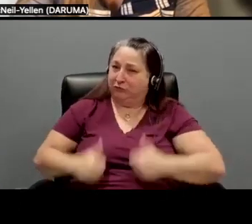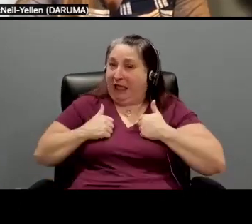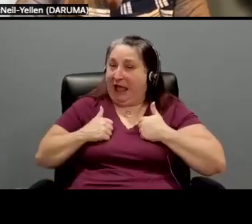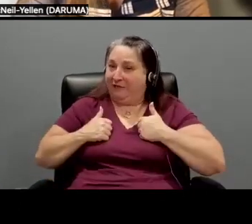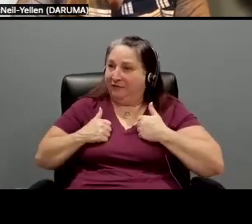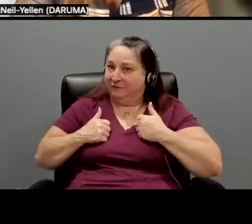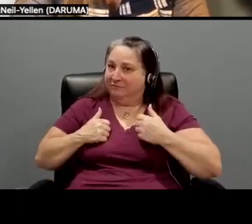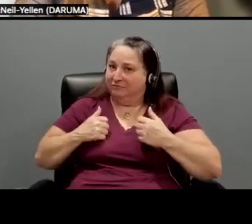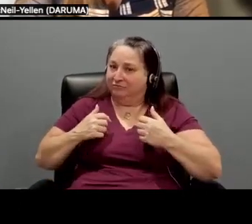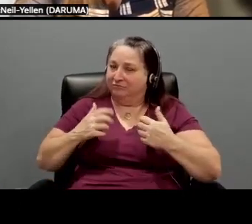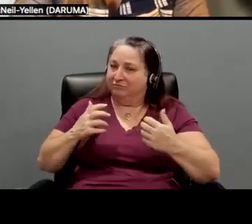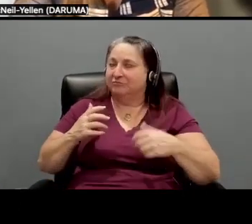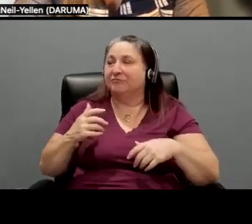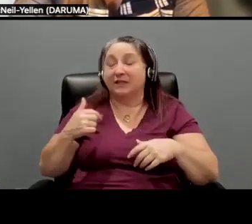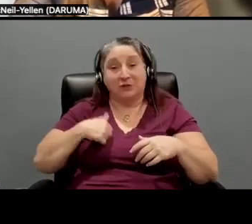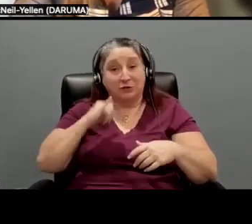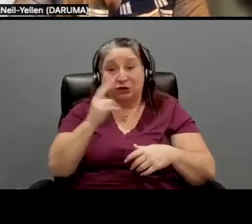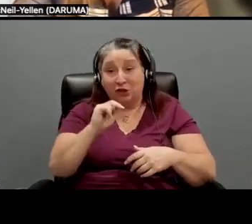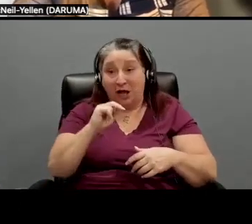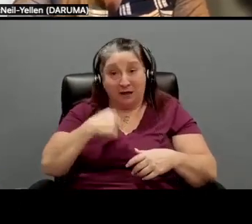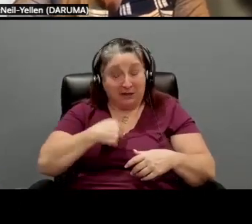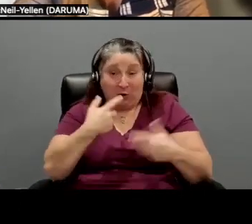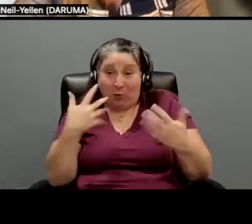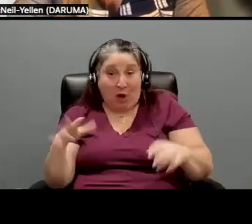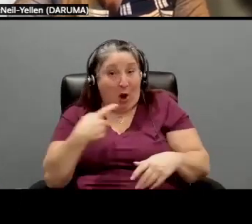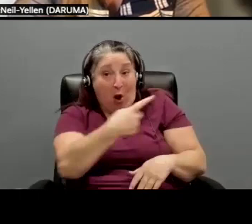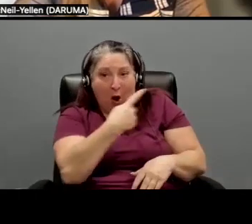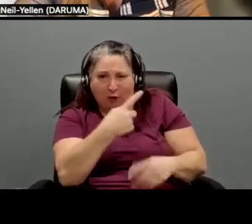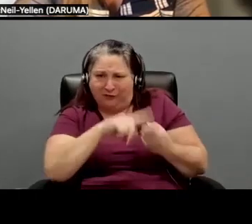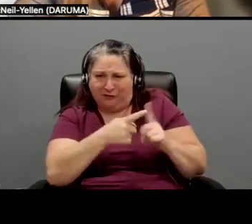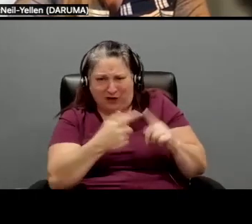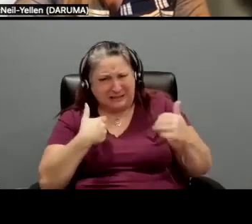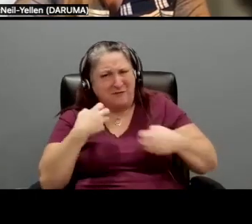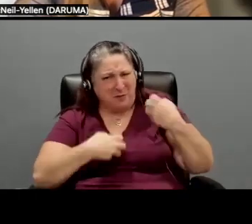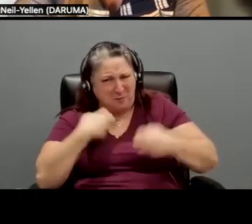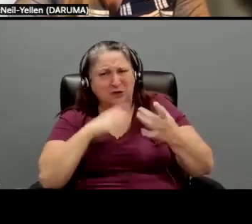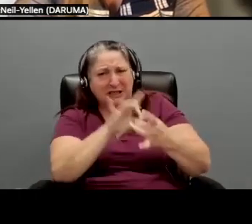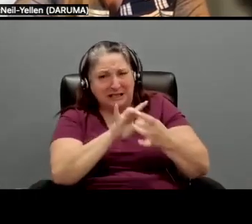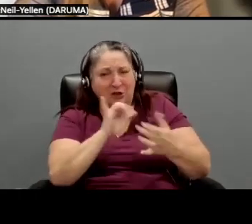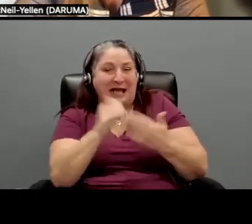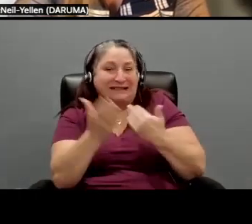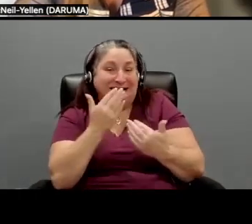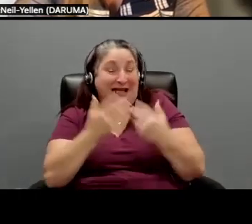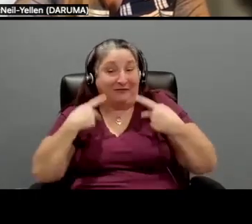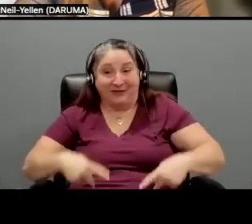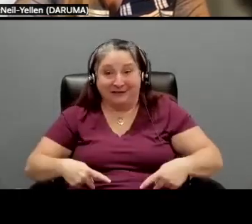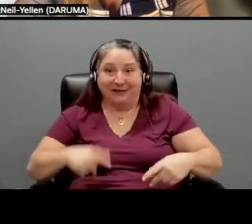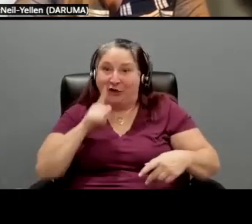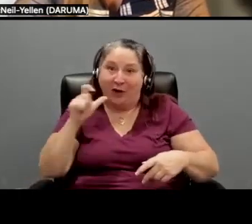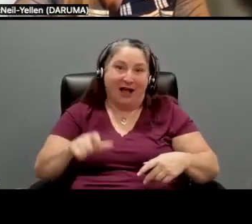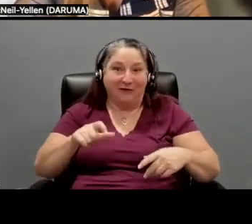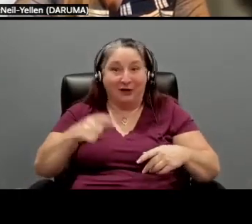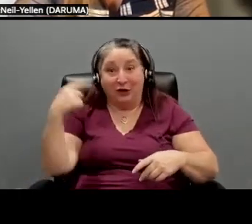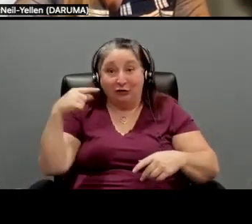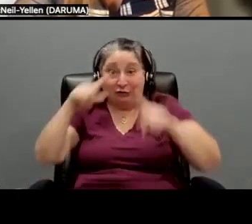And John and I already have the emotional connection. So that's easy. And the physical stuff, you don't have to green screen, John, you're